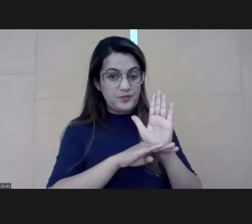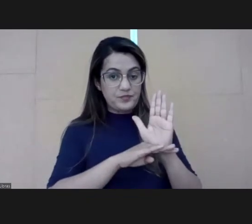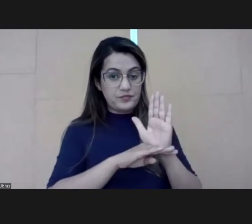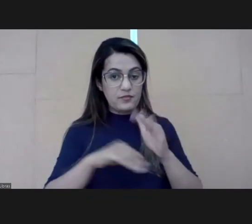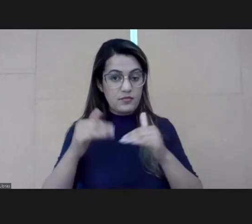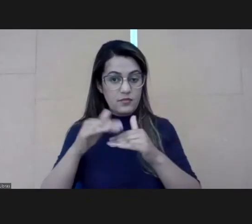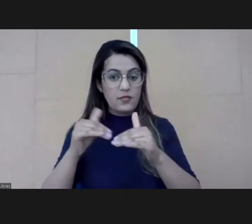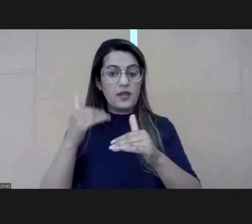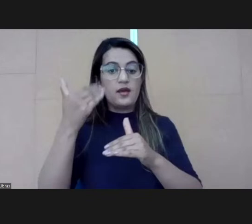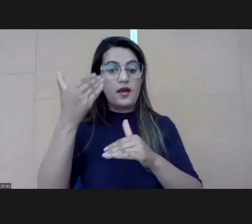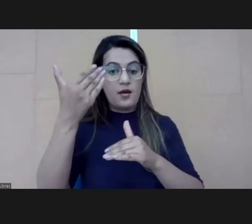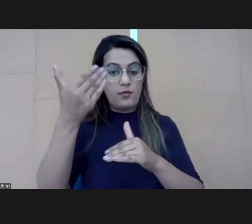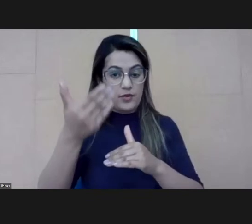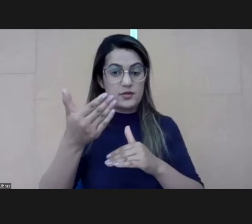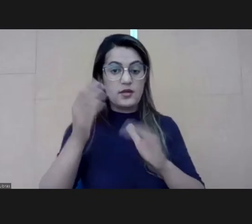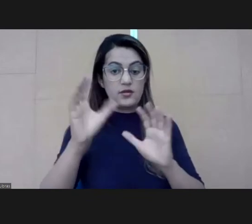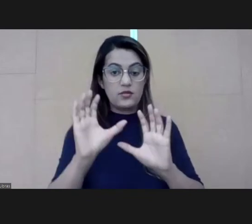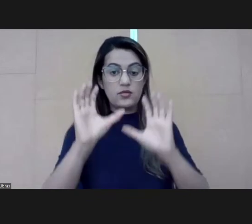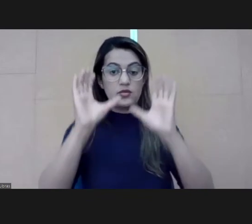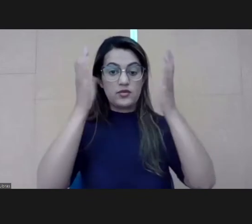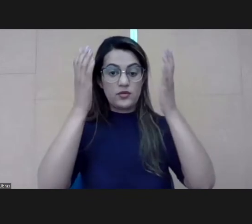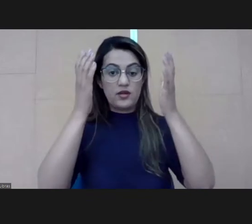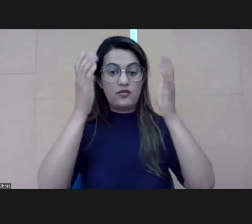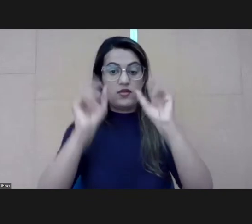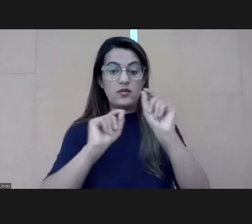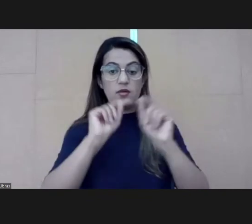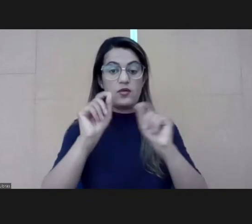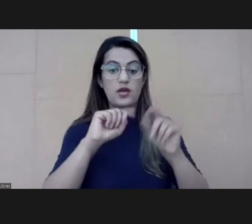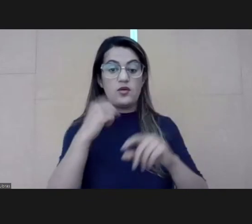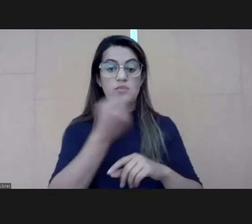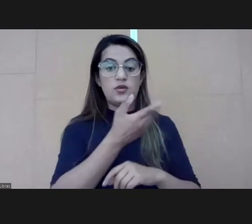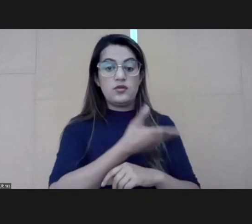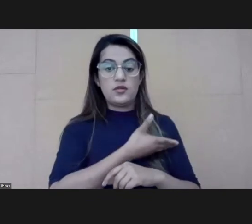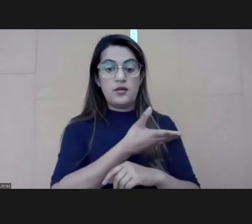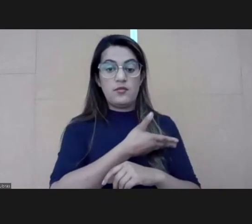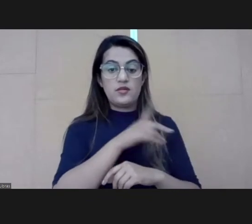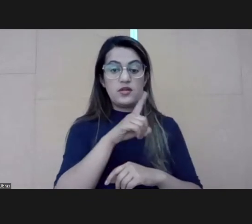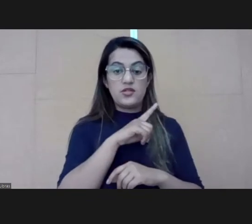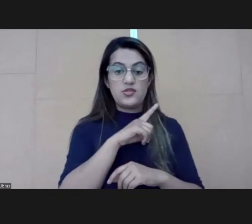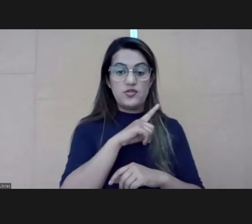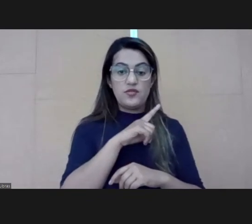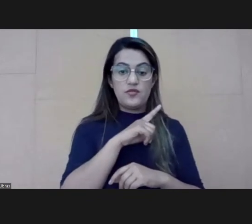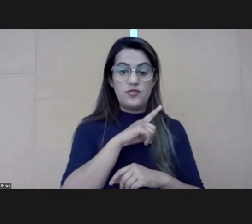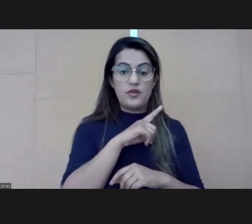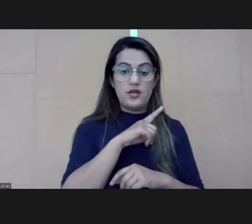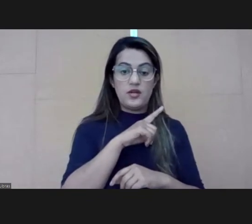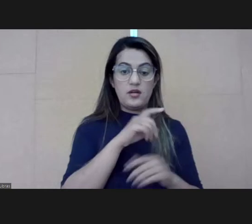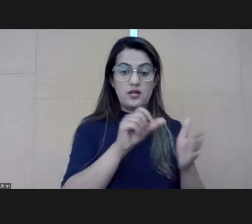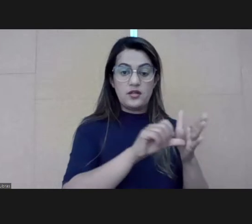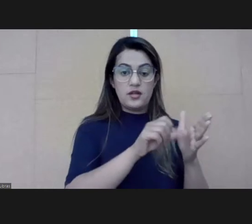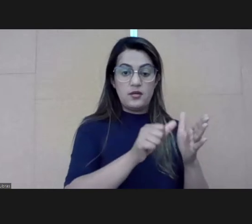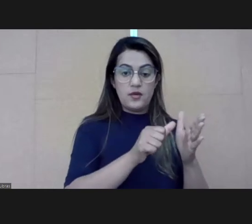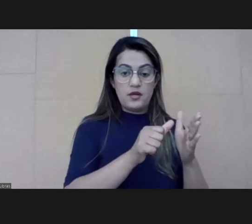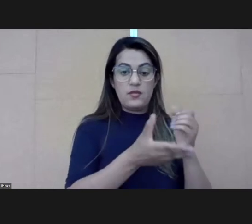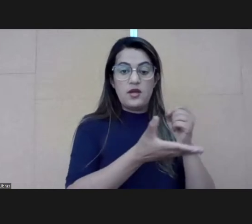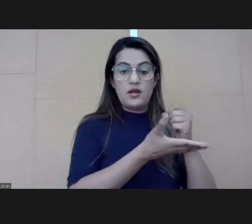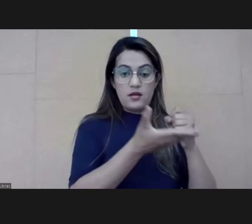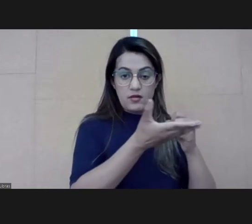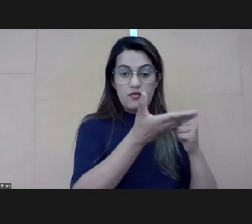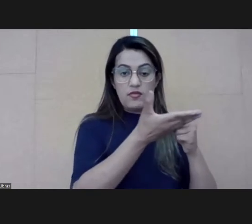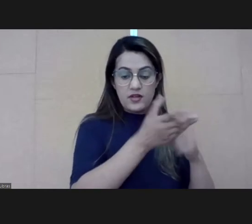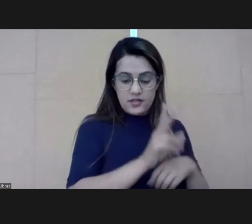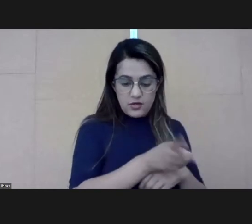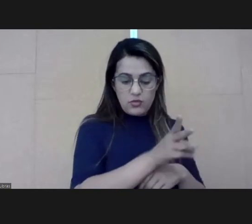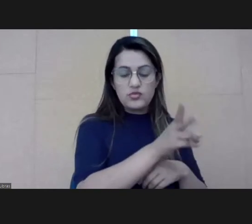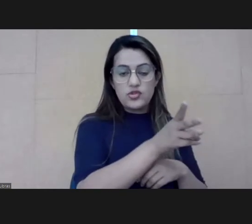We're going to have the next phase of our event. Our colleagues that were here in this first